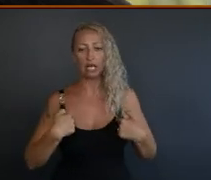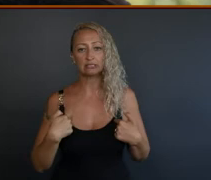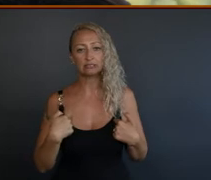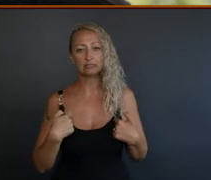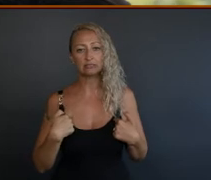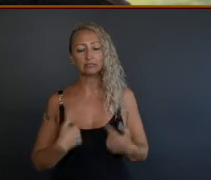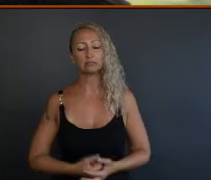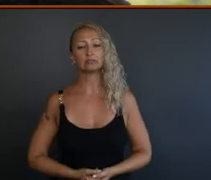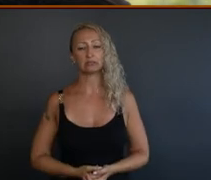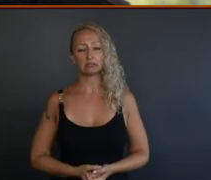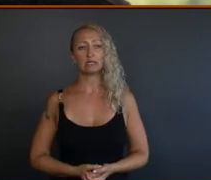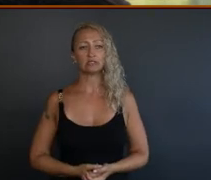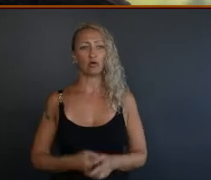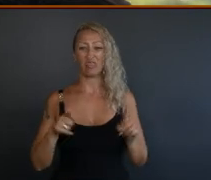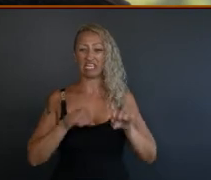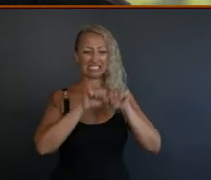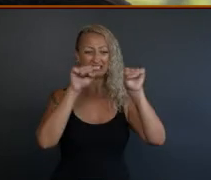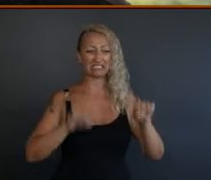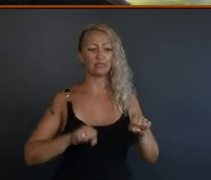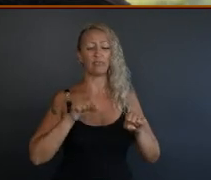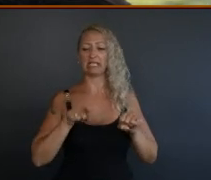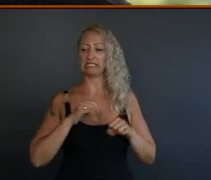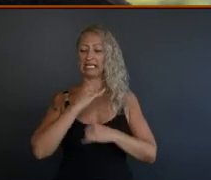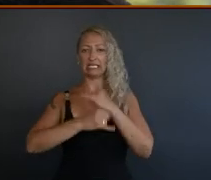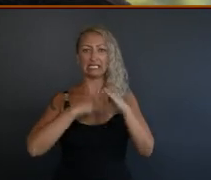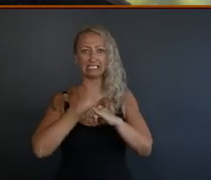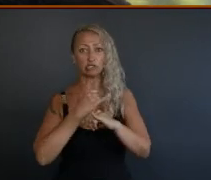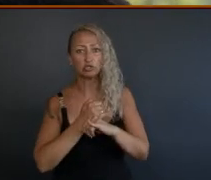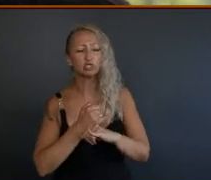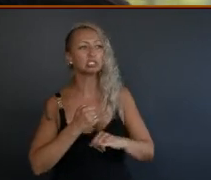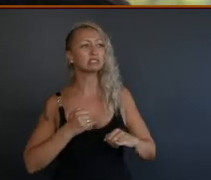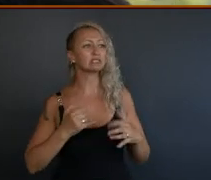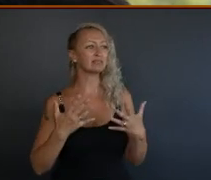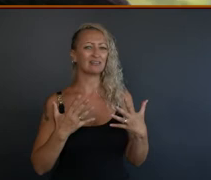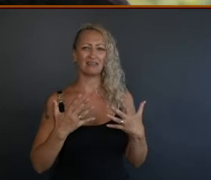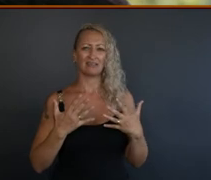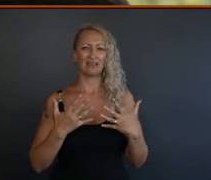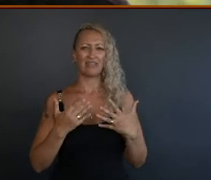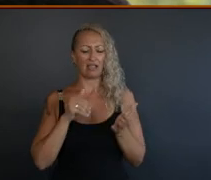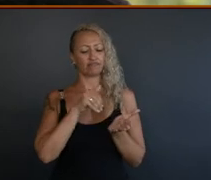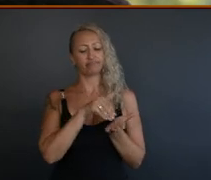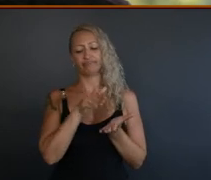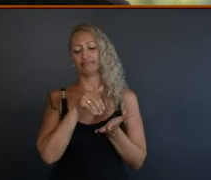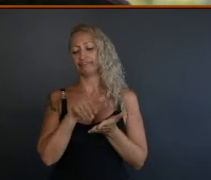Yeah. So, you know, these systems or these institutions are, you know, erasing us.